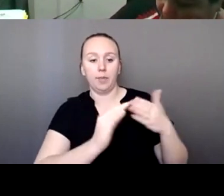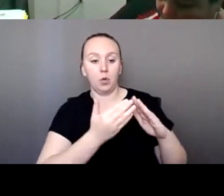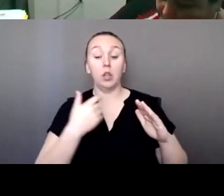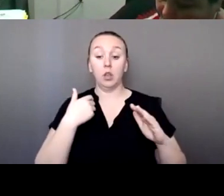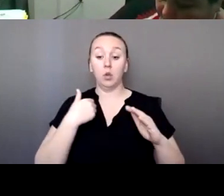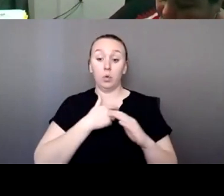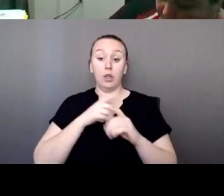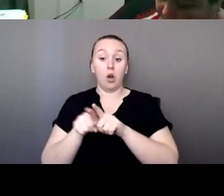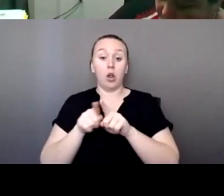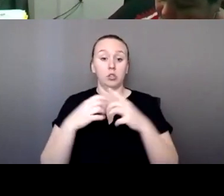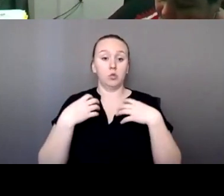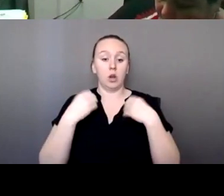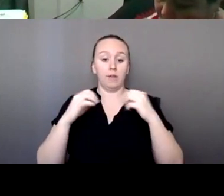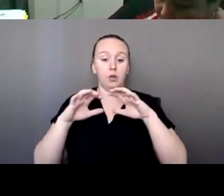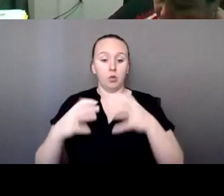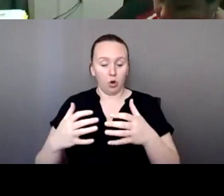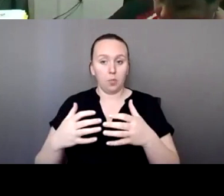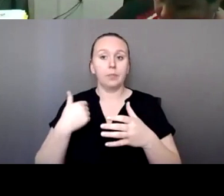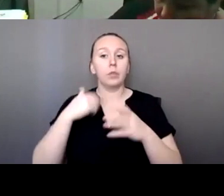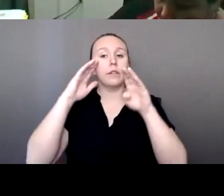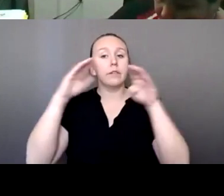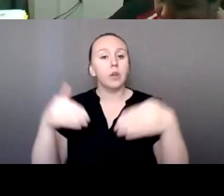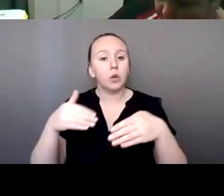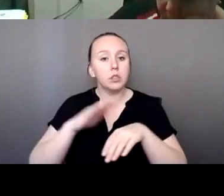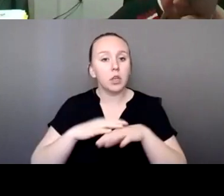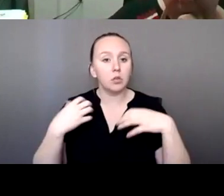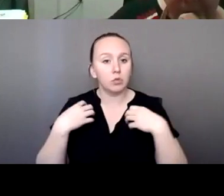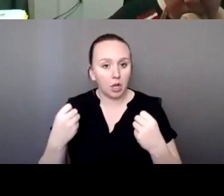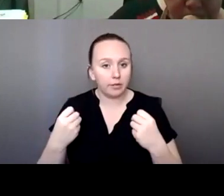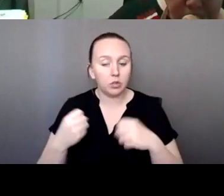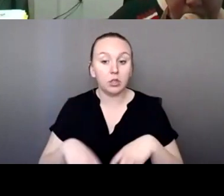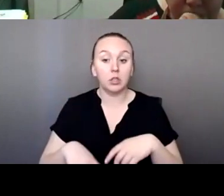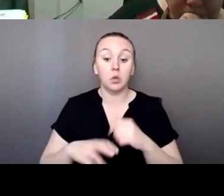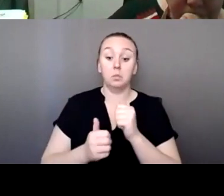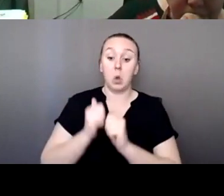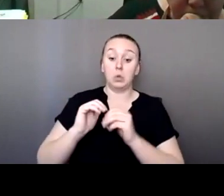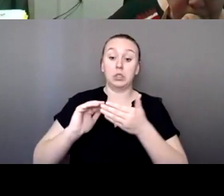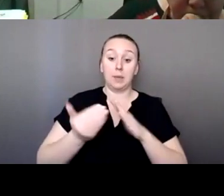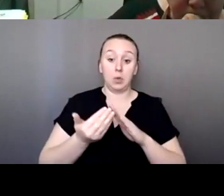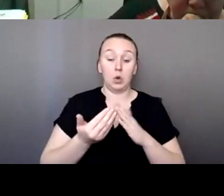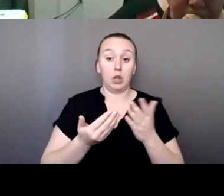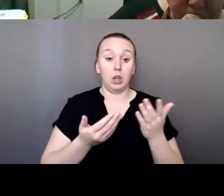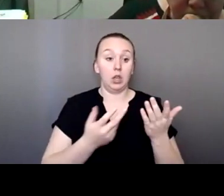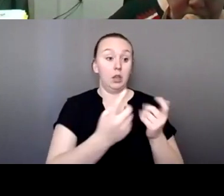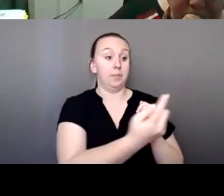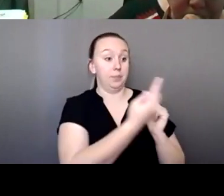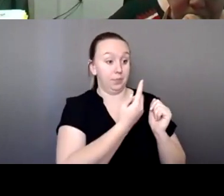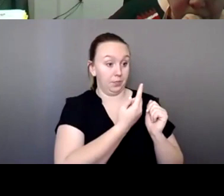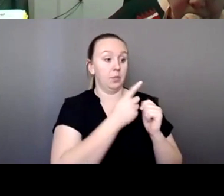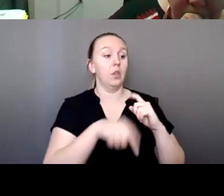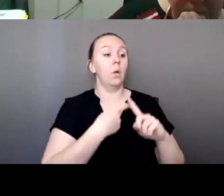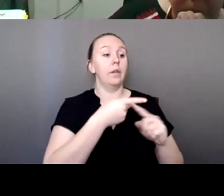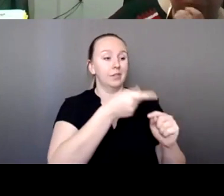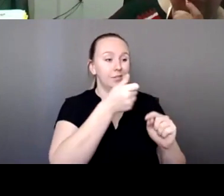too. Also, we do, um, recovery and most of our community comes to us through when they're struggling with alcohol